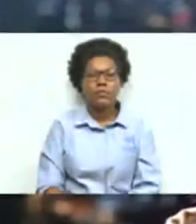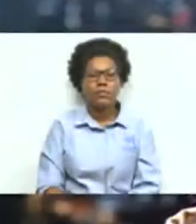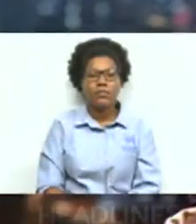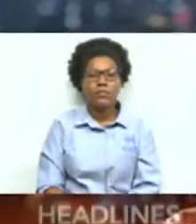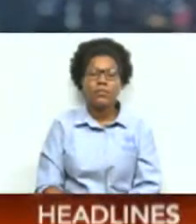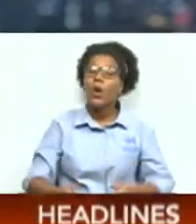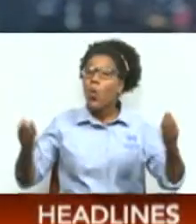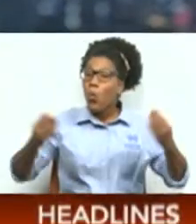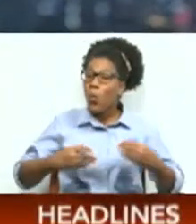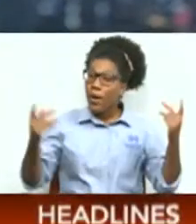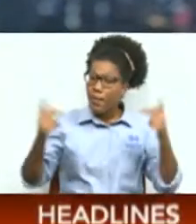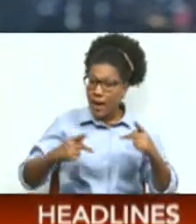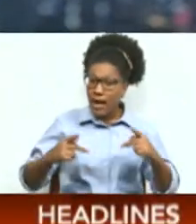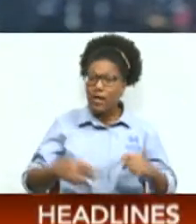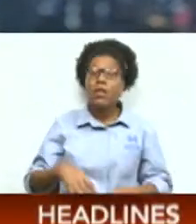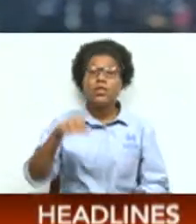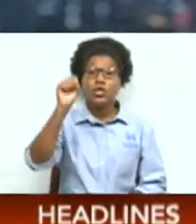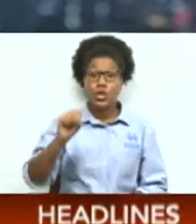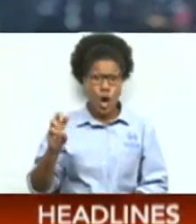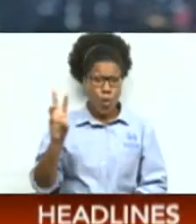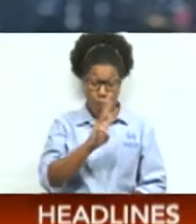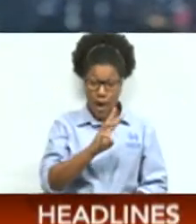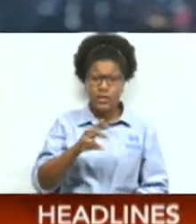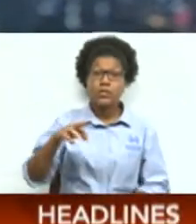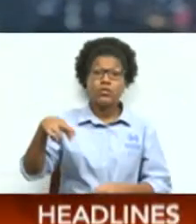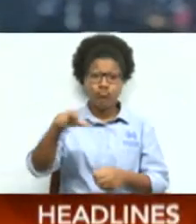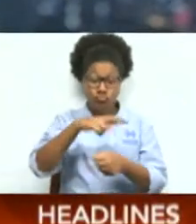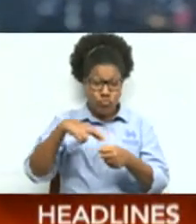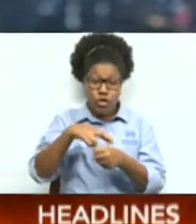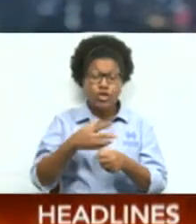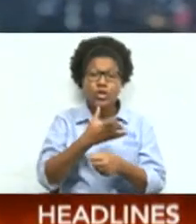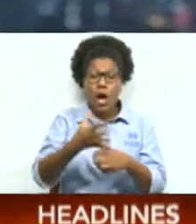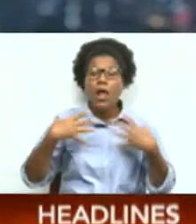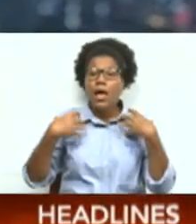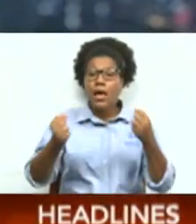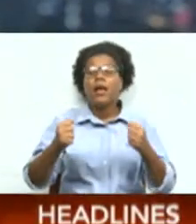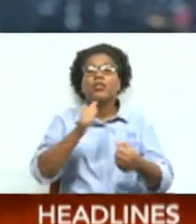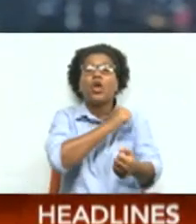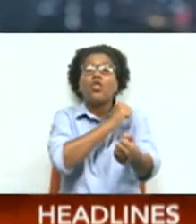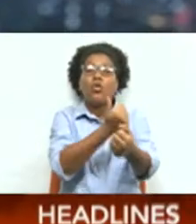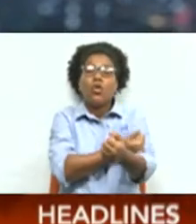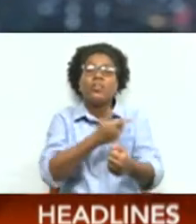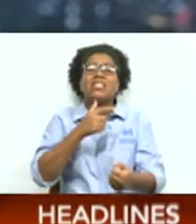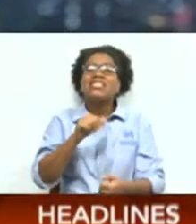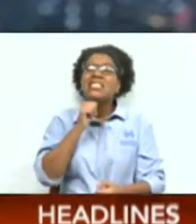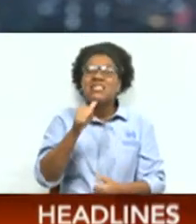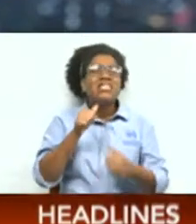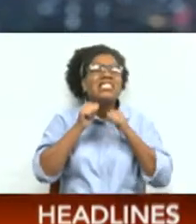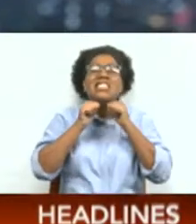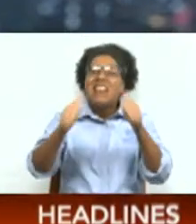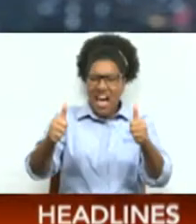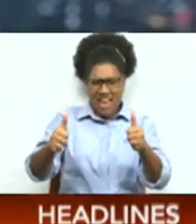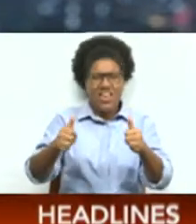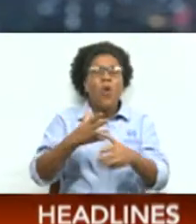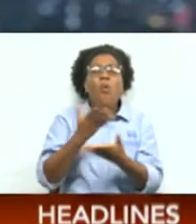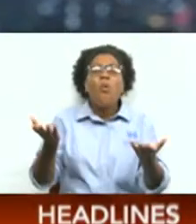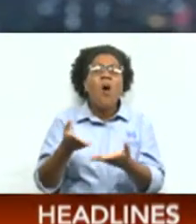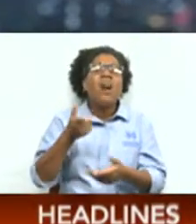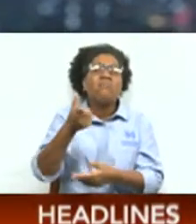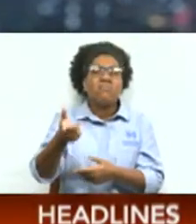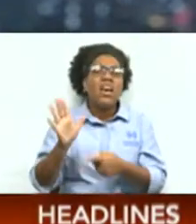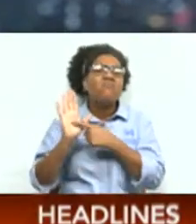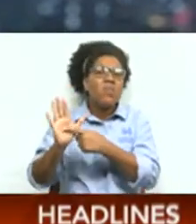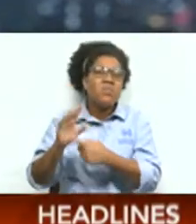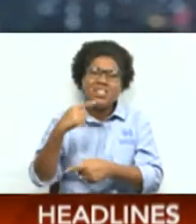Welcome back. The Southwest Regional Health Authority is refuting claims by Covenorth MP Ravi Rattiram that the Cedrus Health